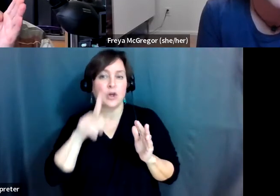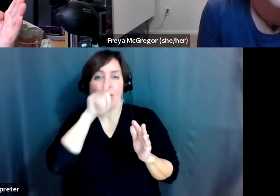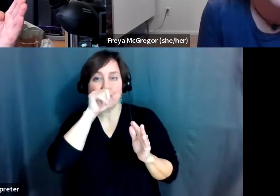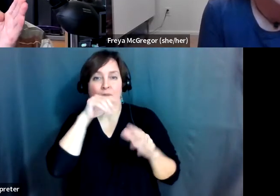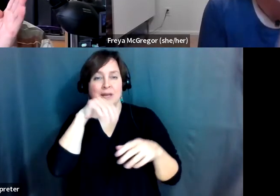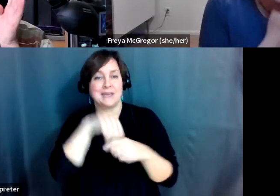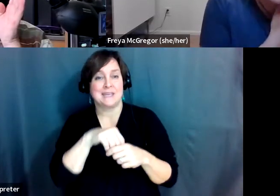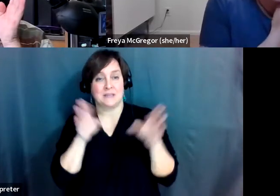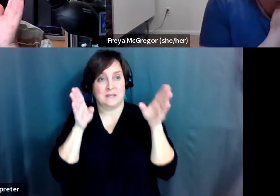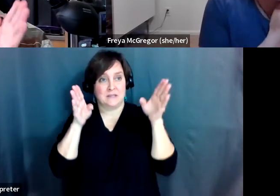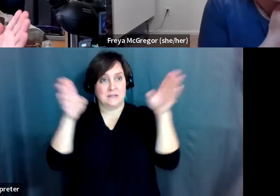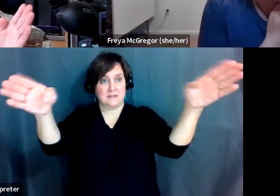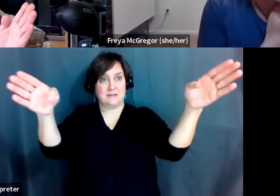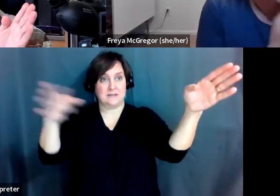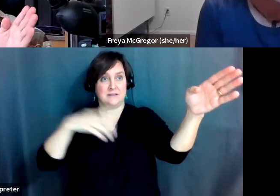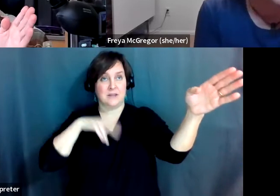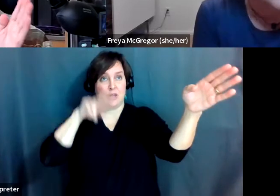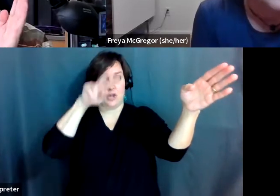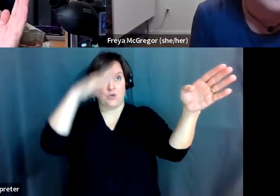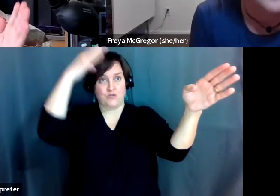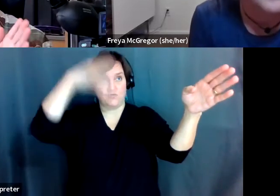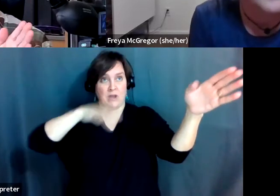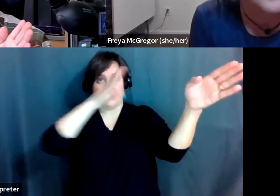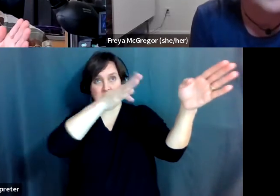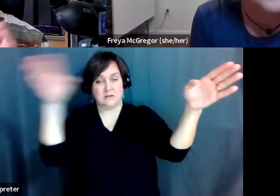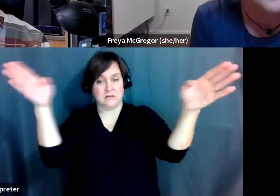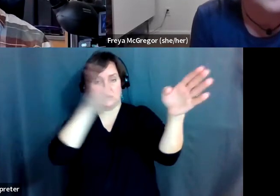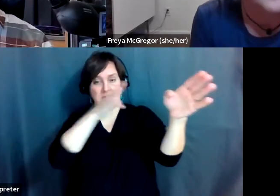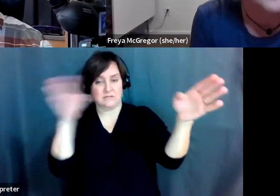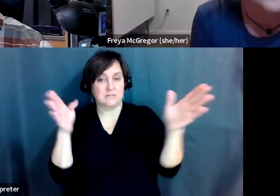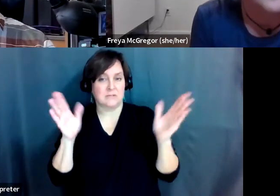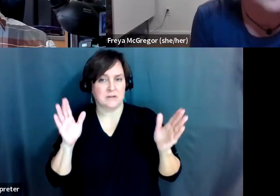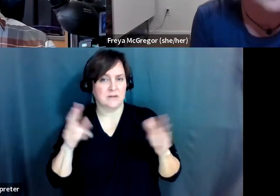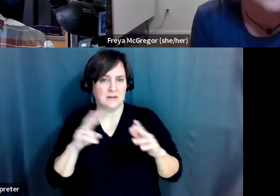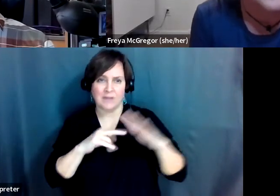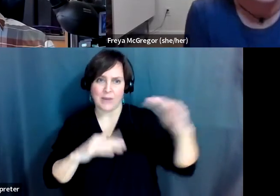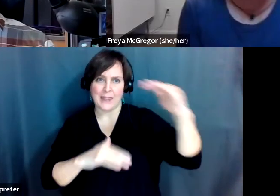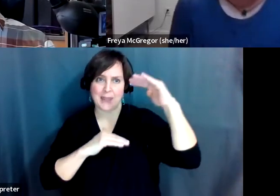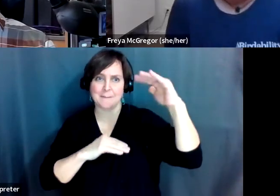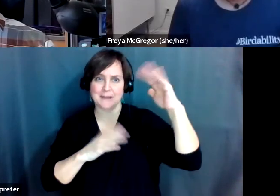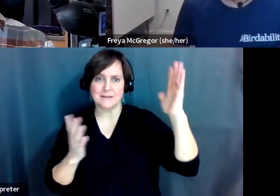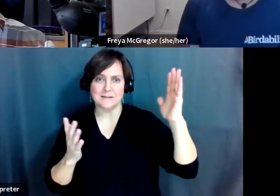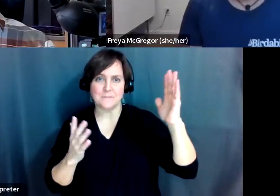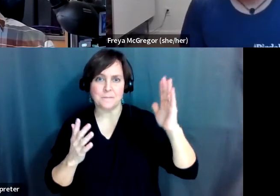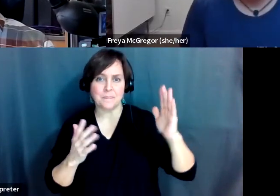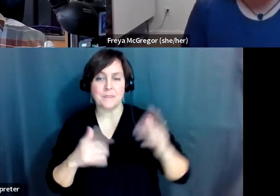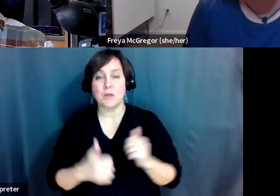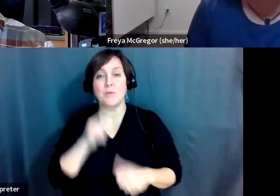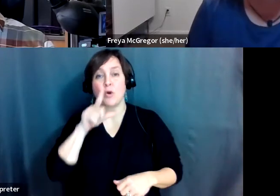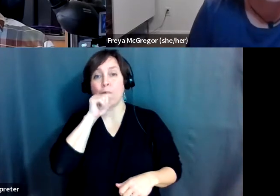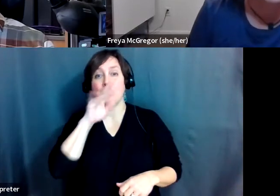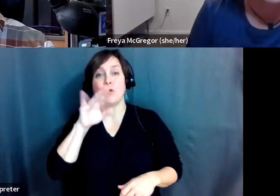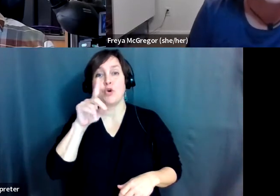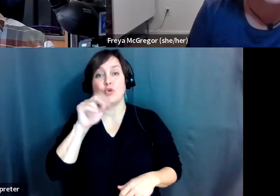a certain, you know, area in front of me, that's very specific. And most birders aren't going to